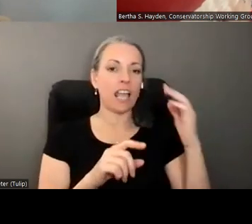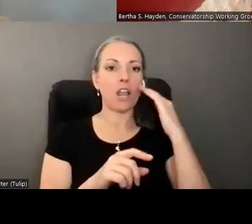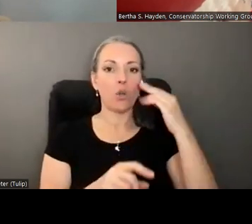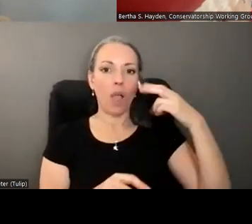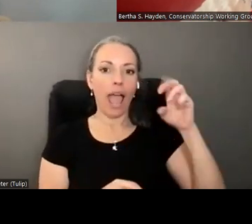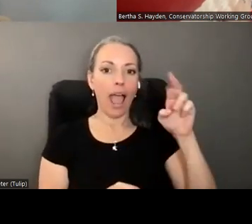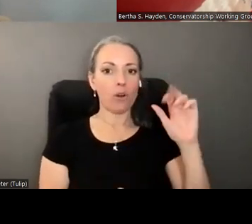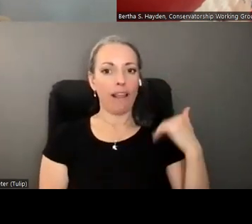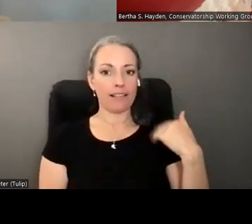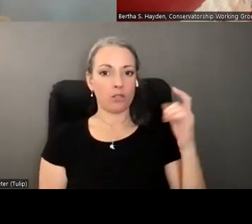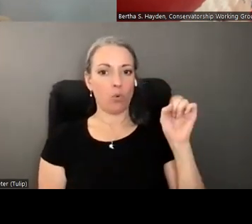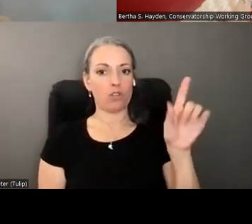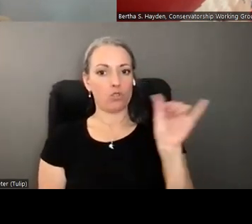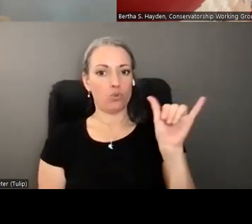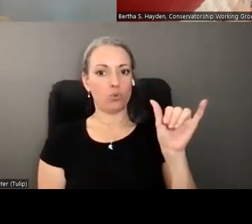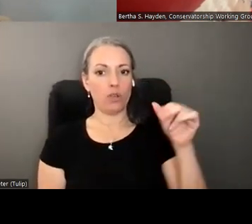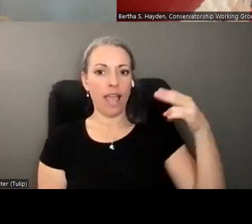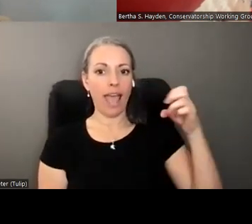um a question as well howard